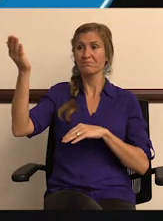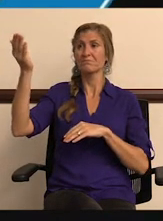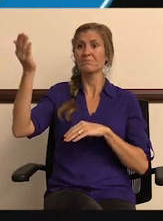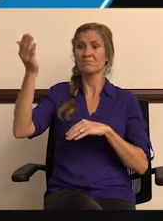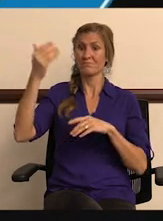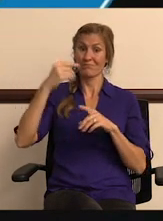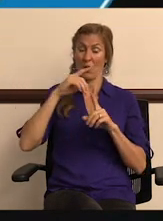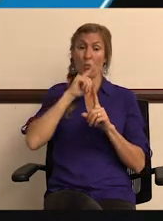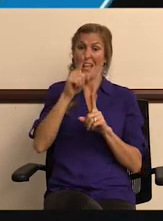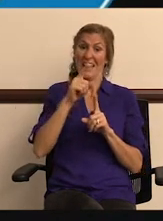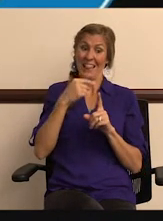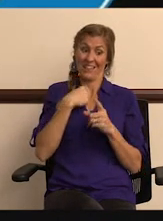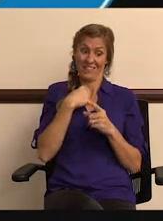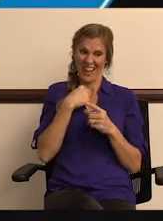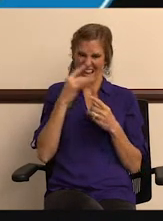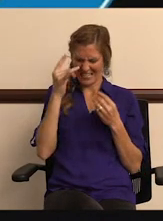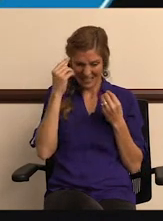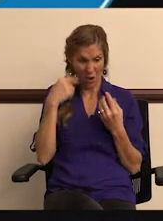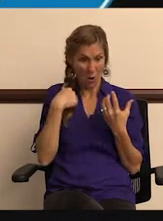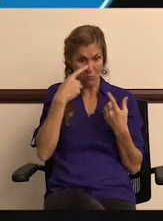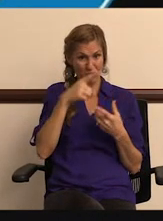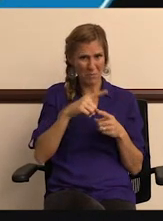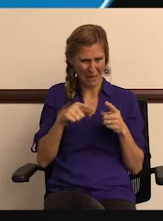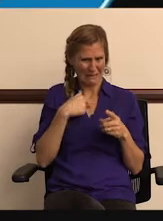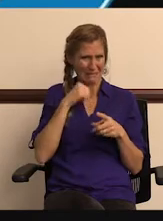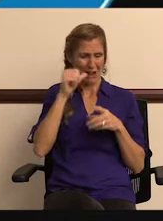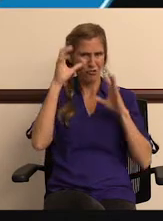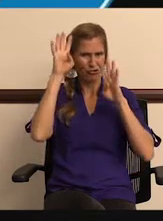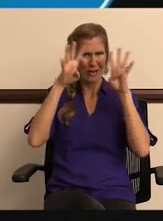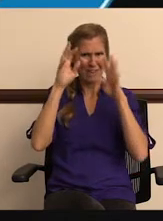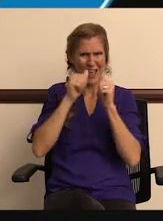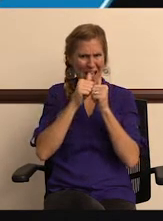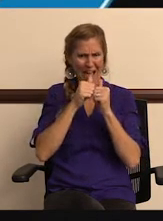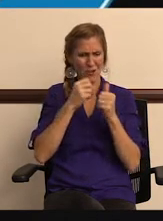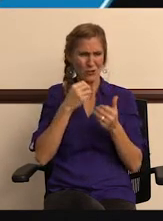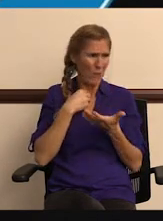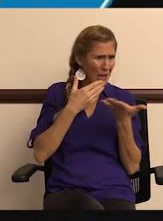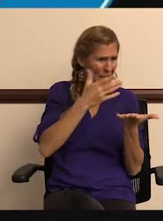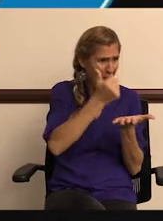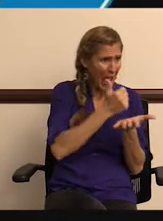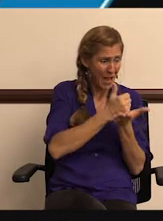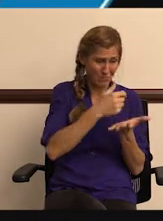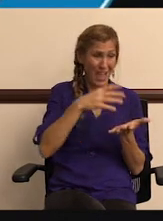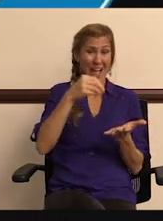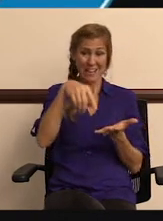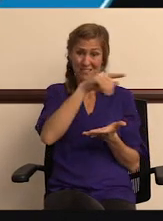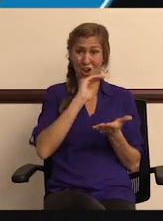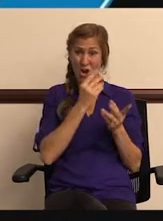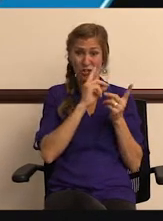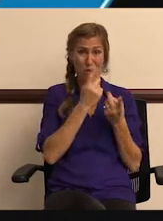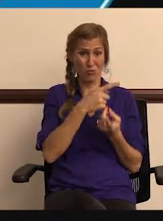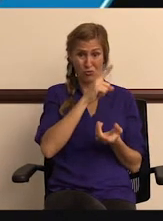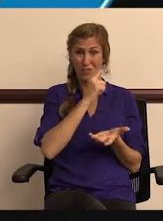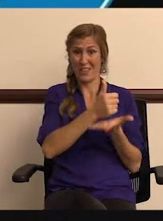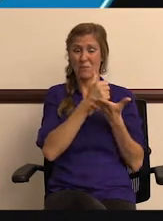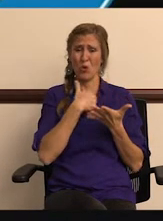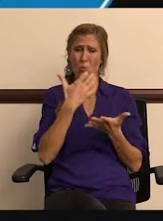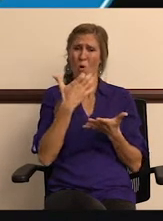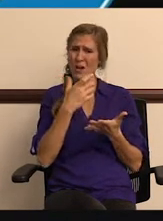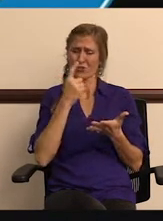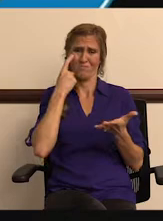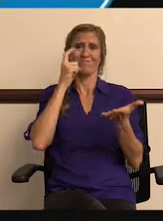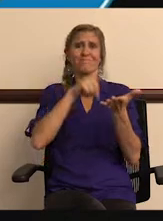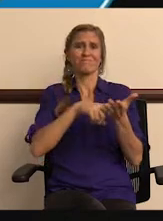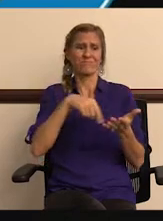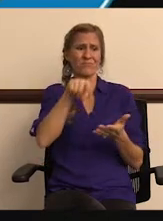hey, you know, can you help me here? I'm not very creative when it comes to putting things like this together, but, you know, I'm proud of the folks that we have in our department,